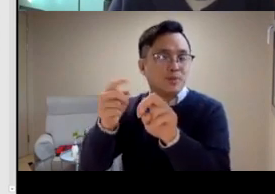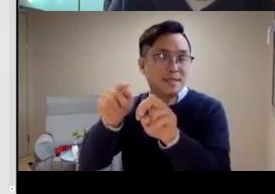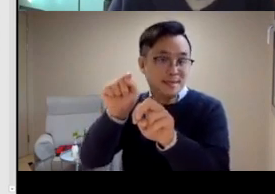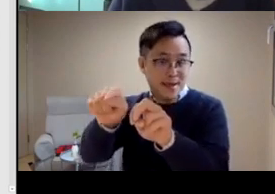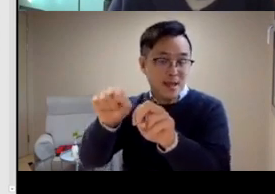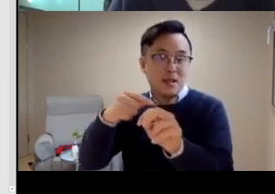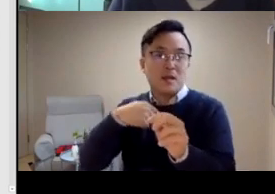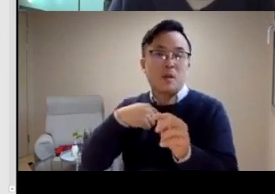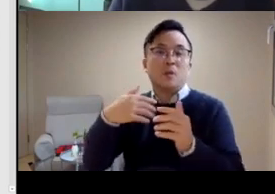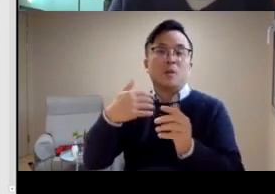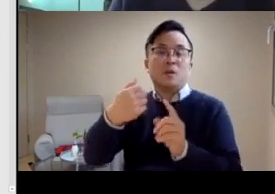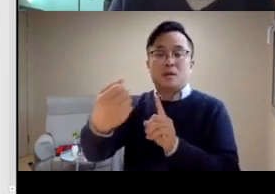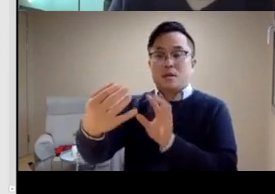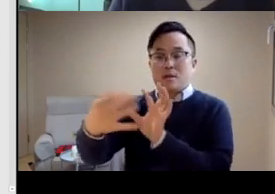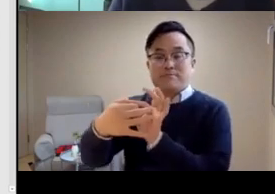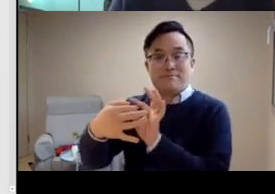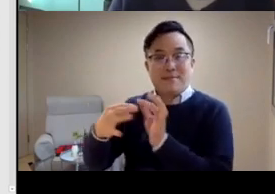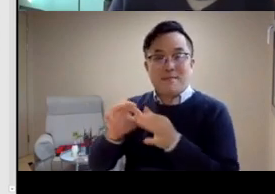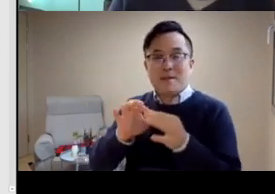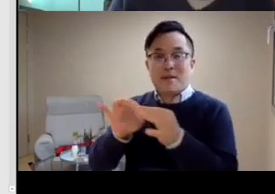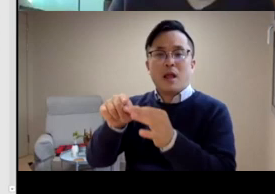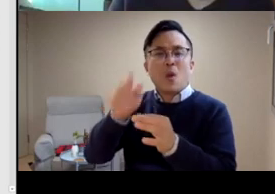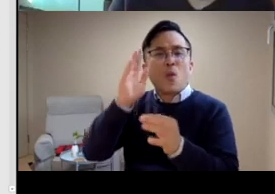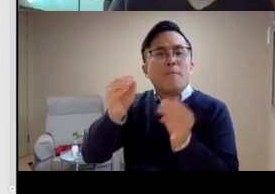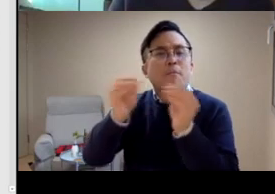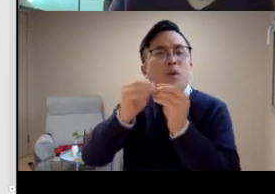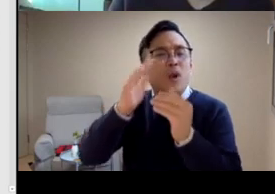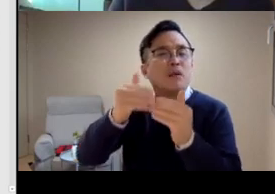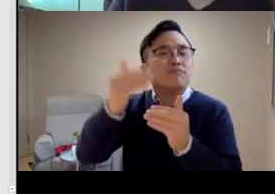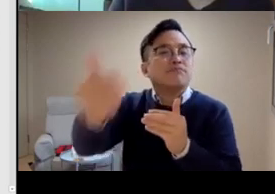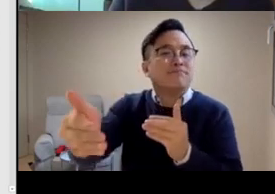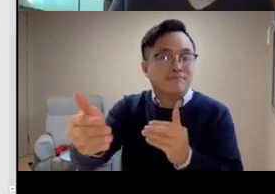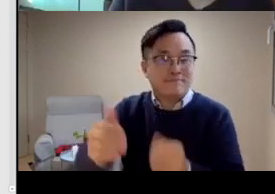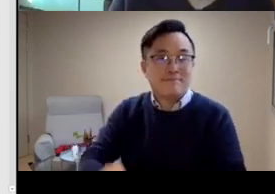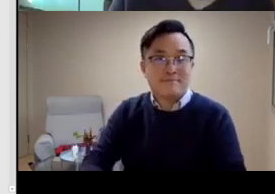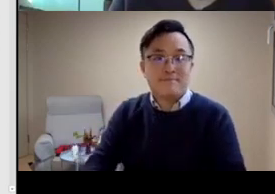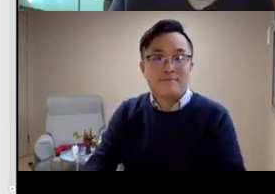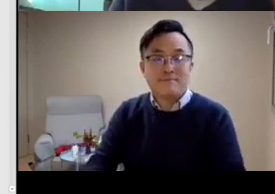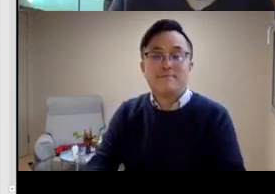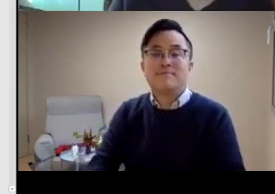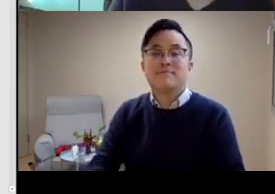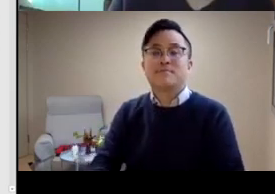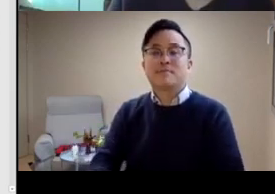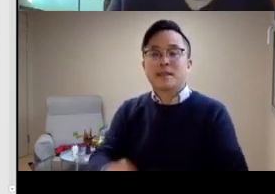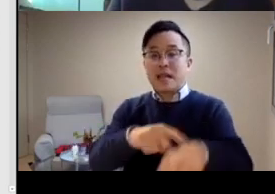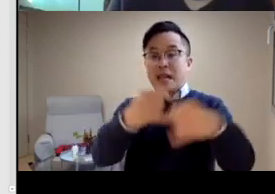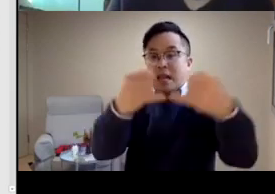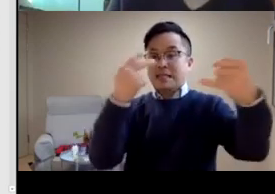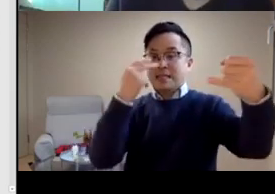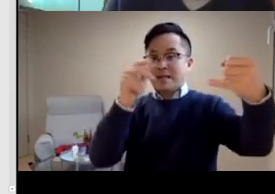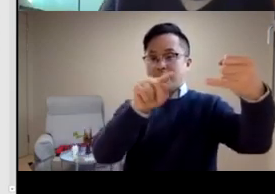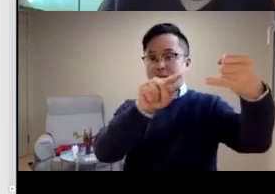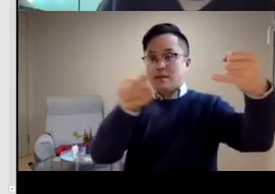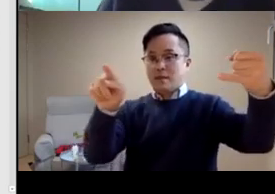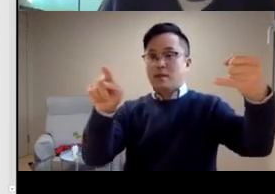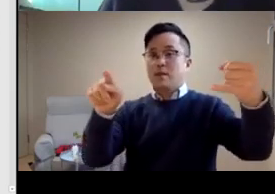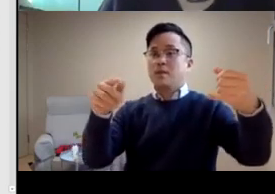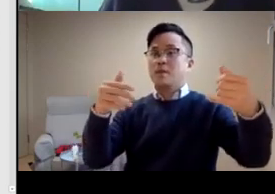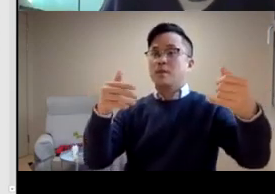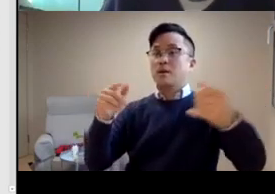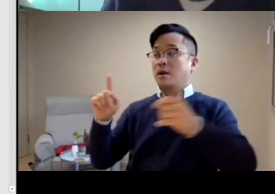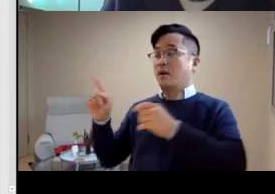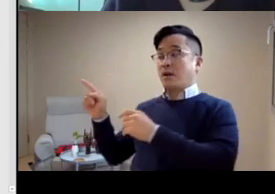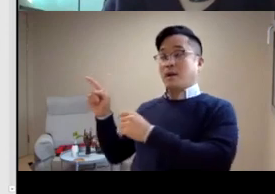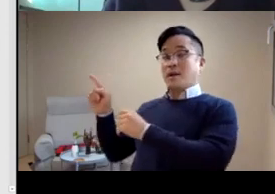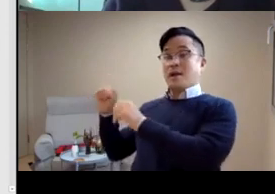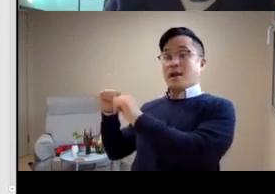I went to MPI, the Max Planck Institute for Psycholinguistics. And then I developed many, many, many, many more relationships,